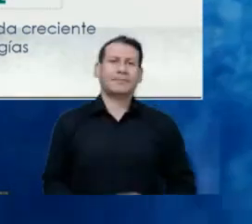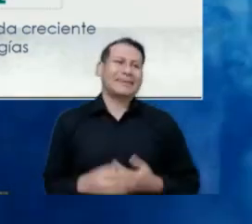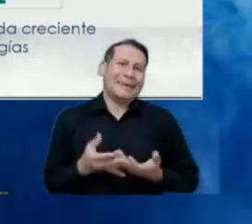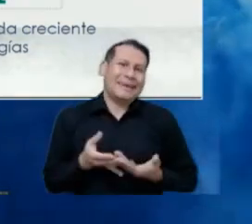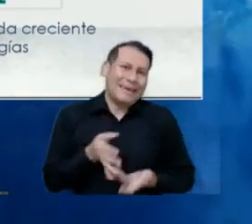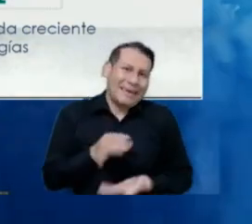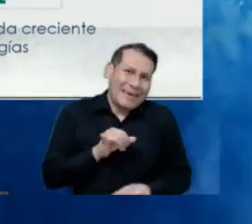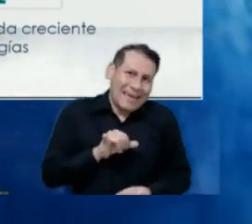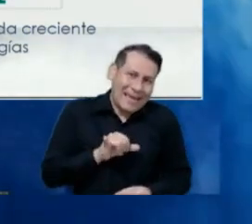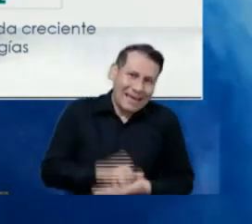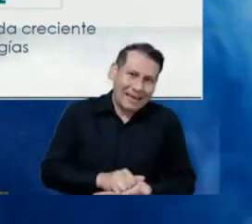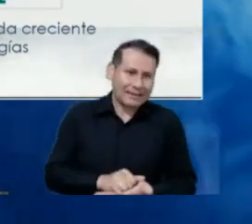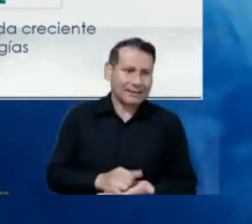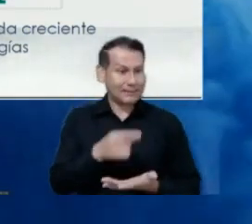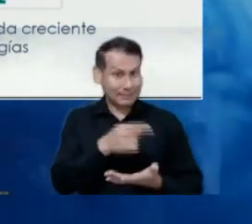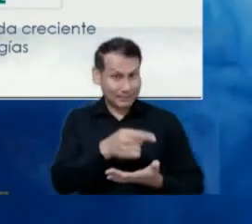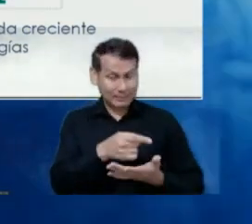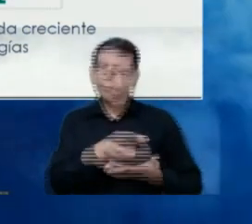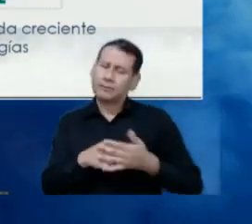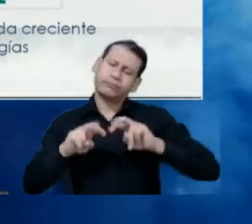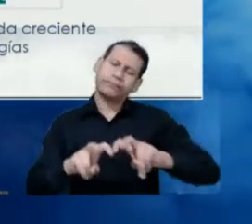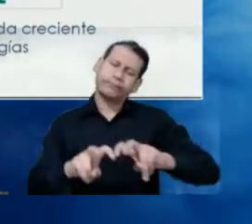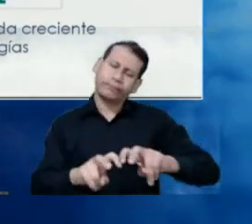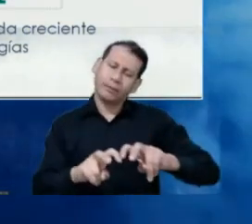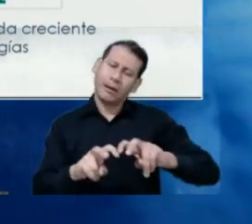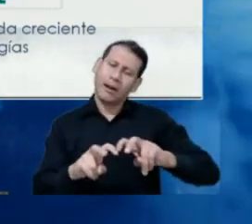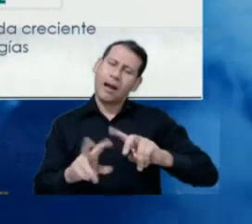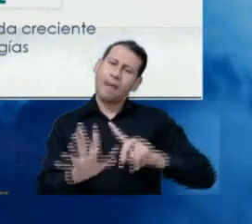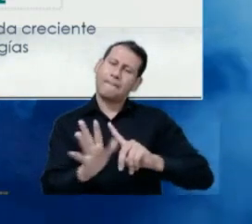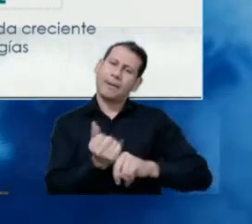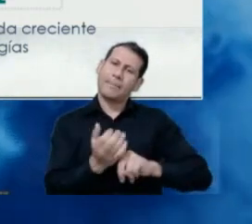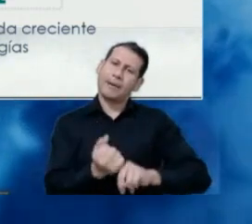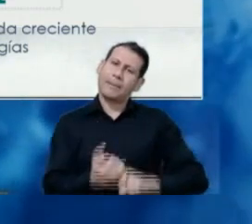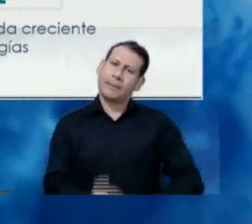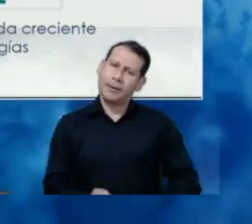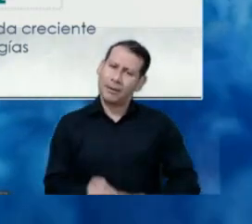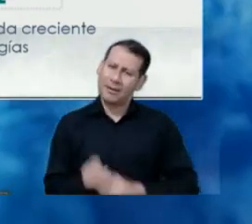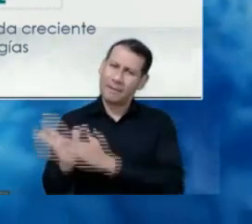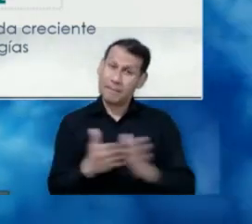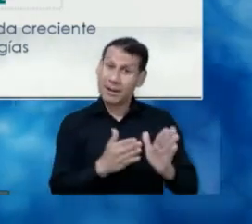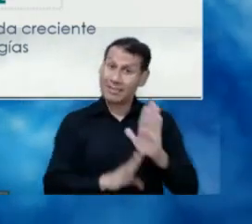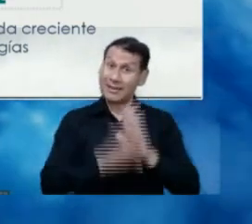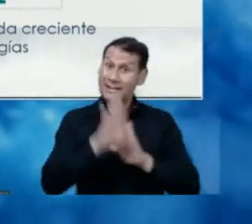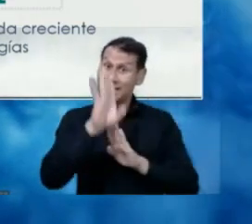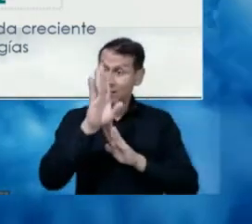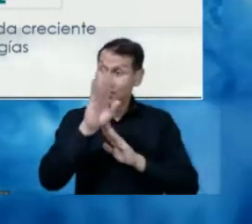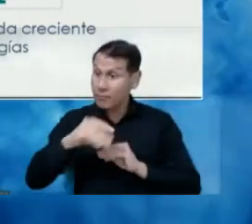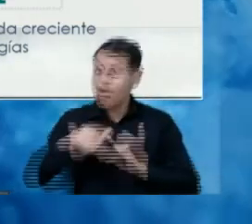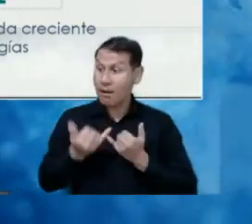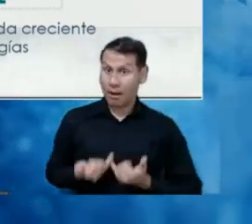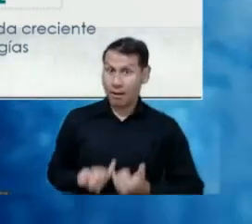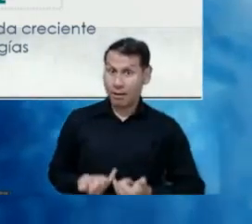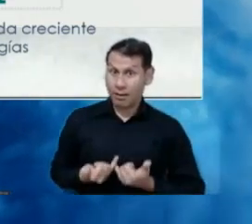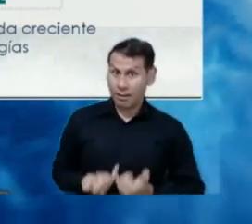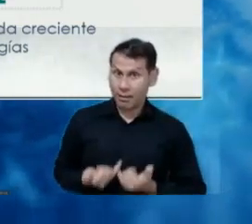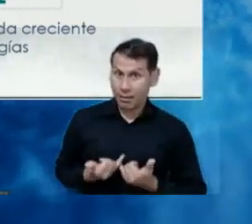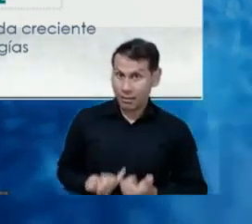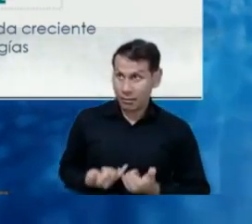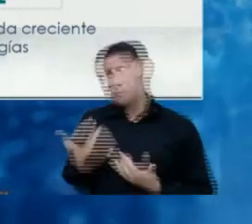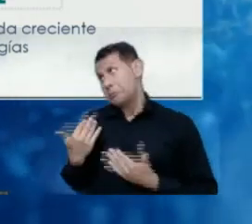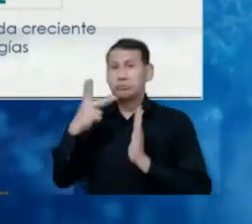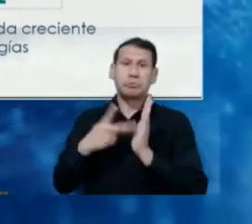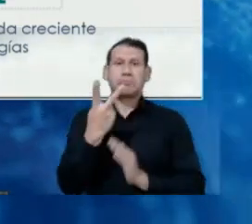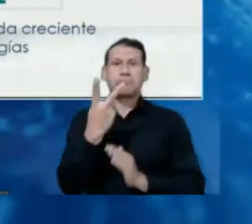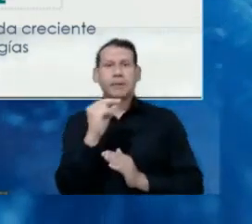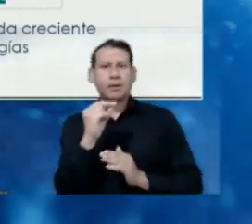we found in this kind of preliminary result is that the development, territorial development plans that is